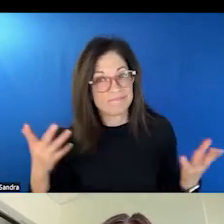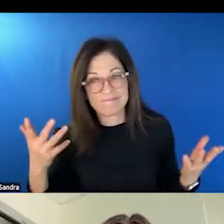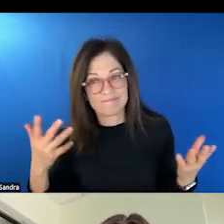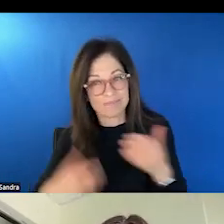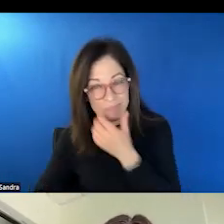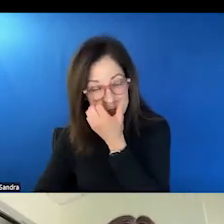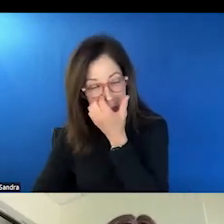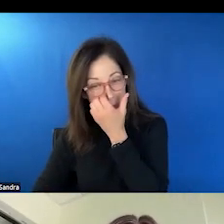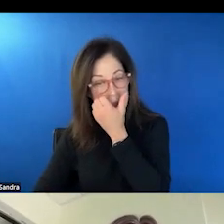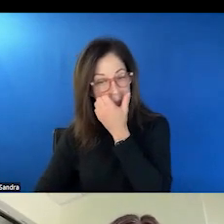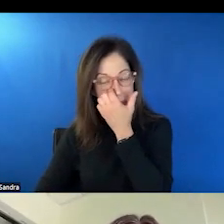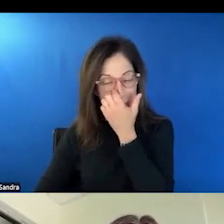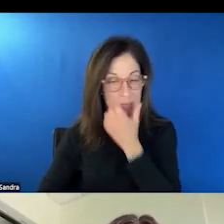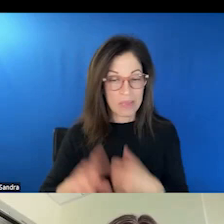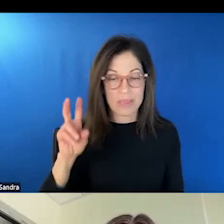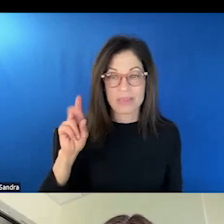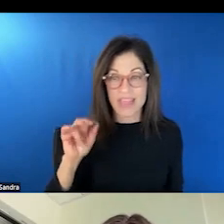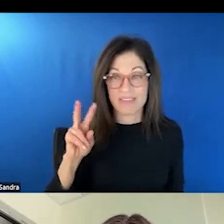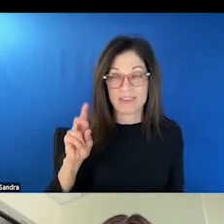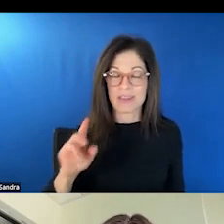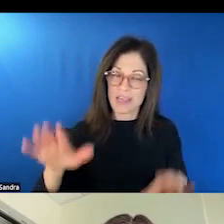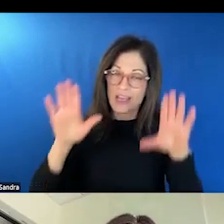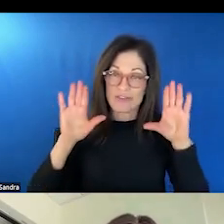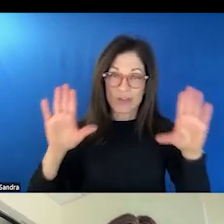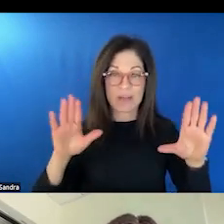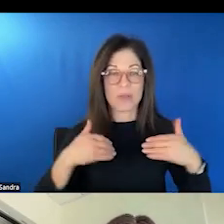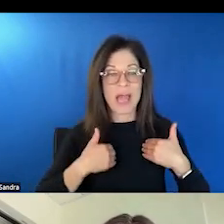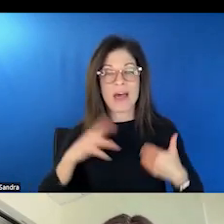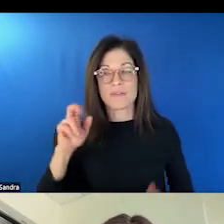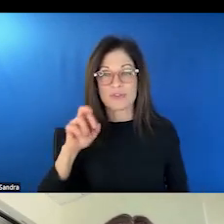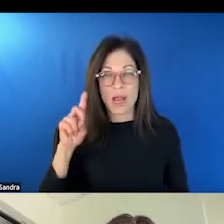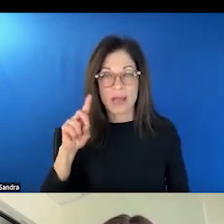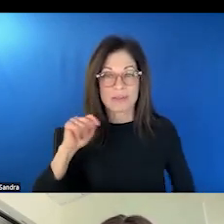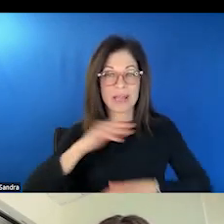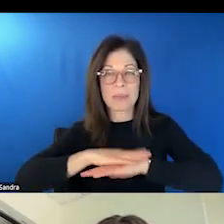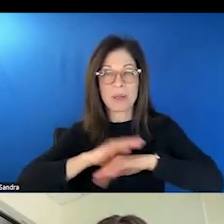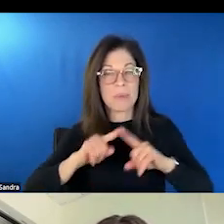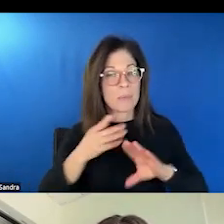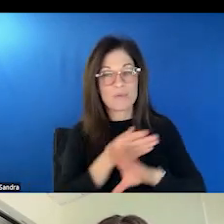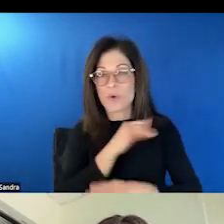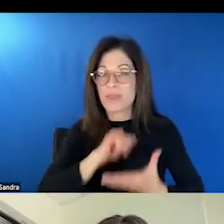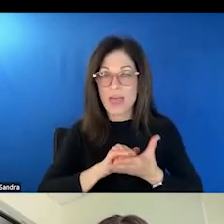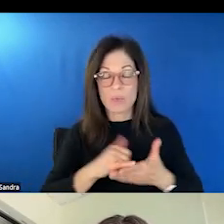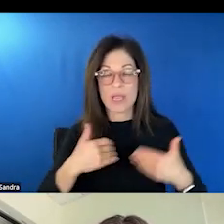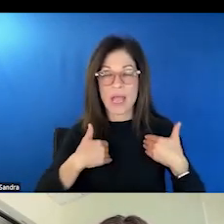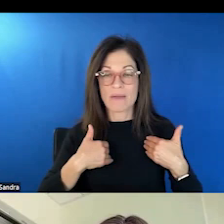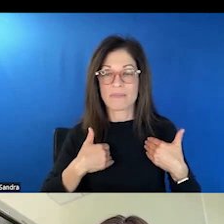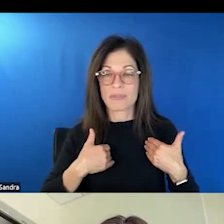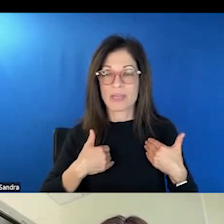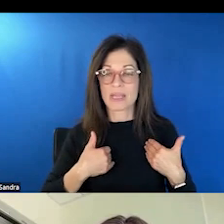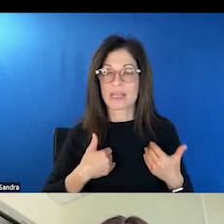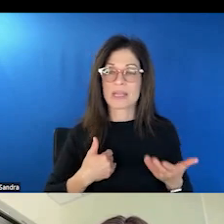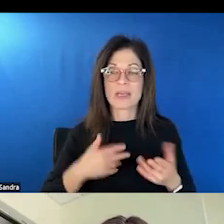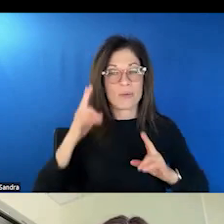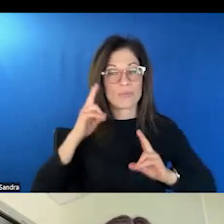Great, great solution. Uh, we have a, we have a round table, but before we get to that round table, we do have the privilege of the founder